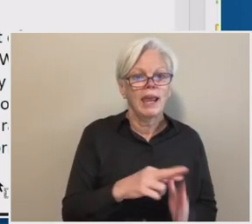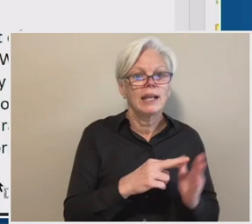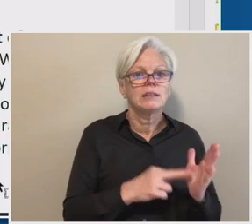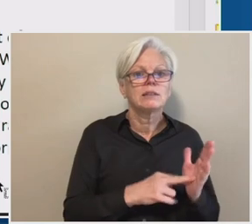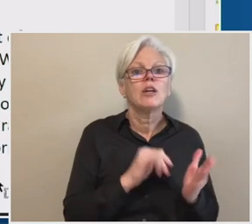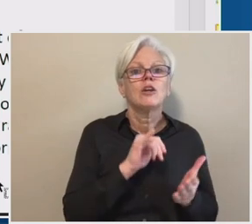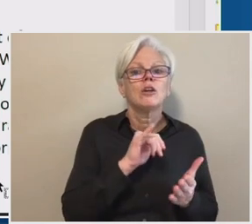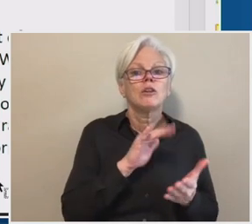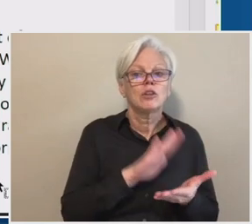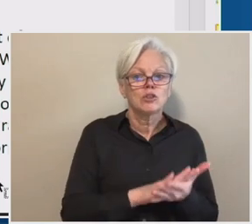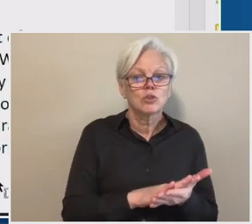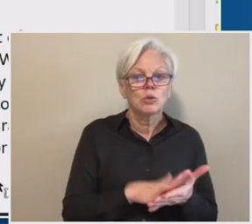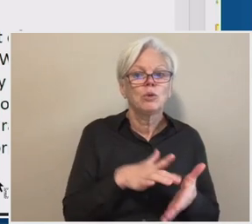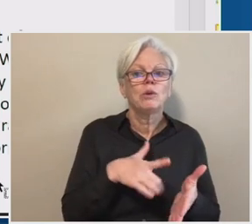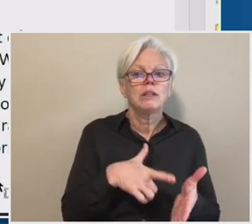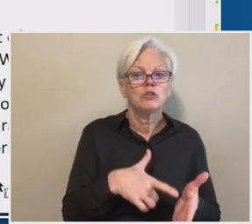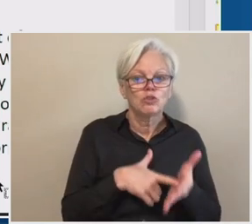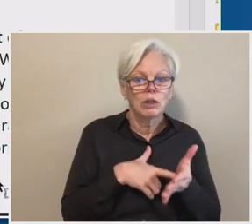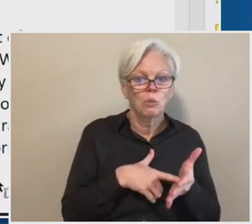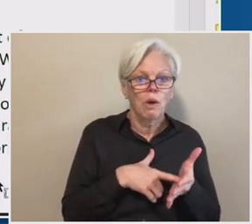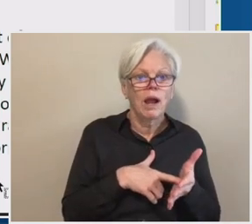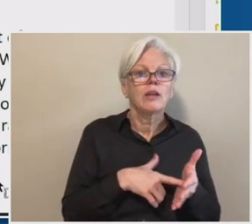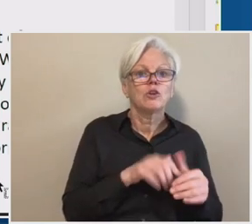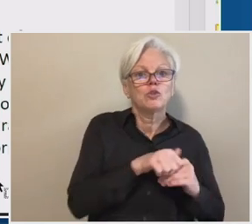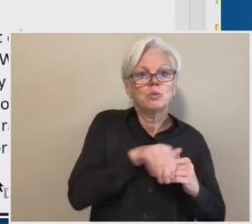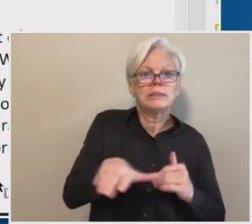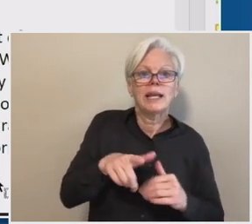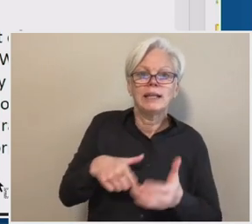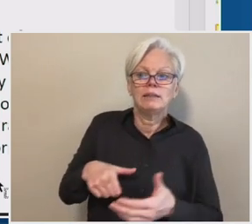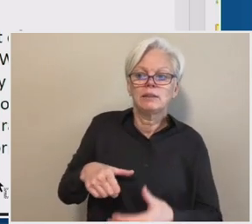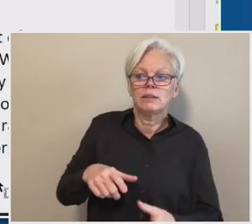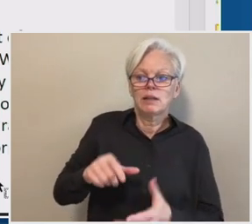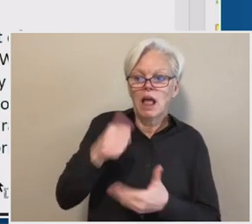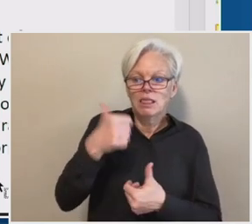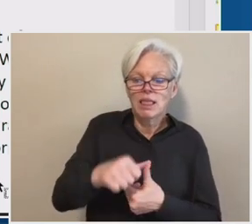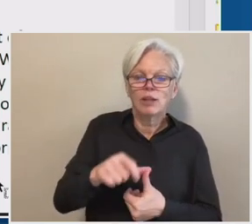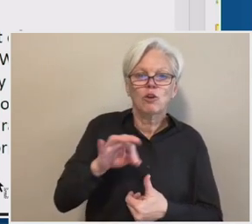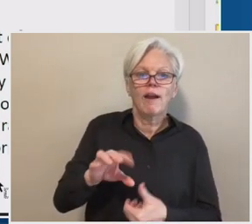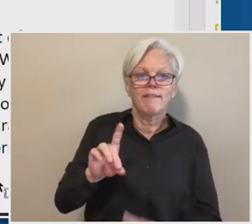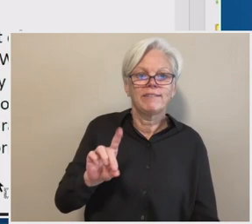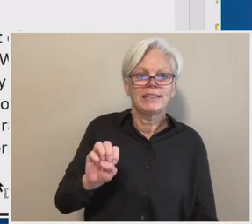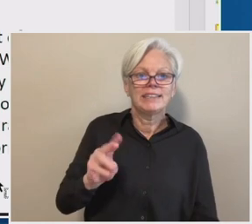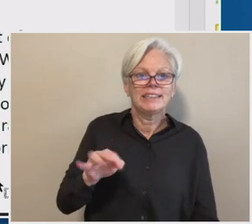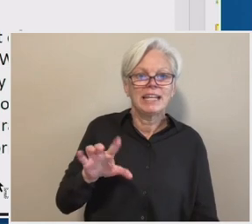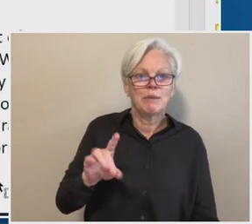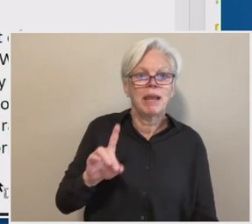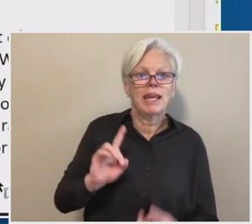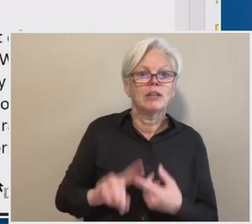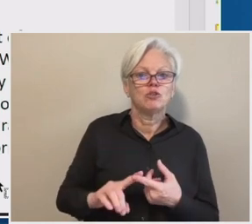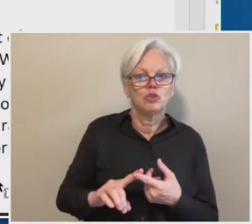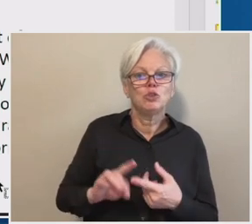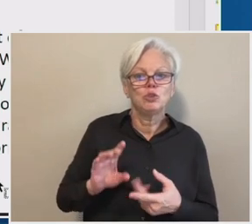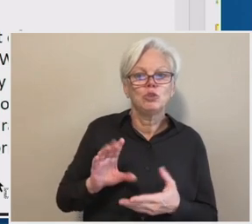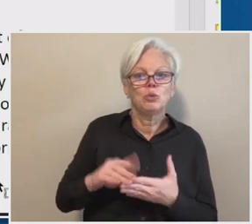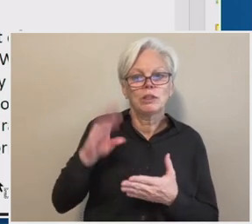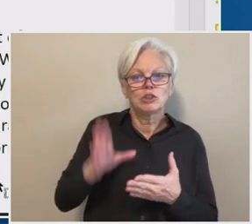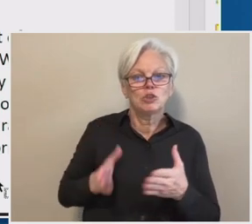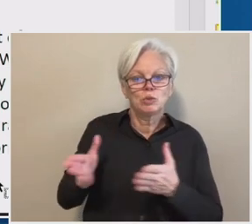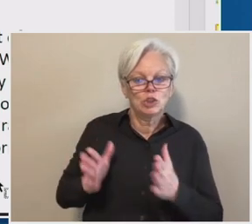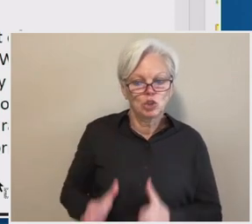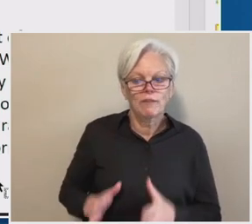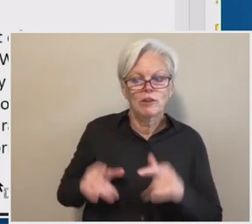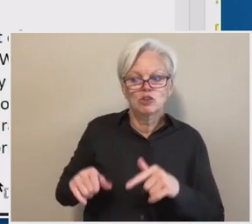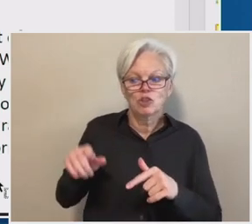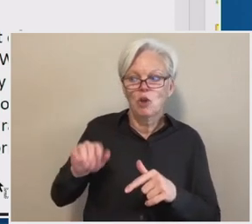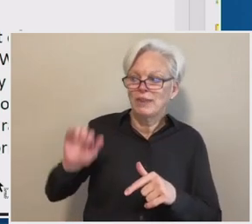send, send a demand letter, um, essentially to, to the, uh, the, the student servicer, um, to, uh, have the servicer collect